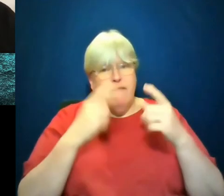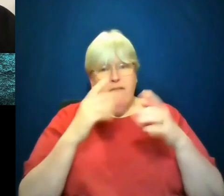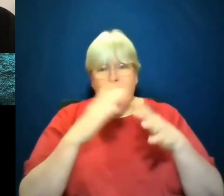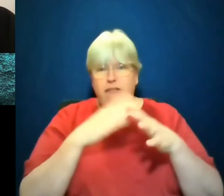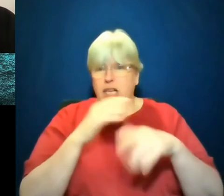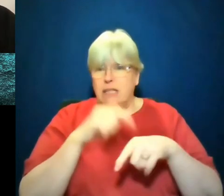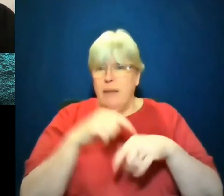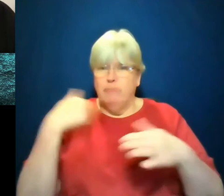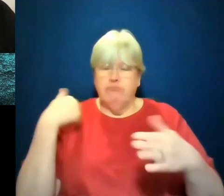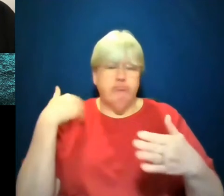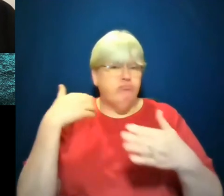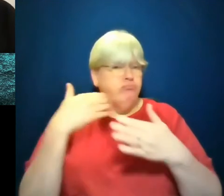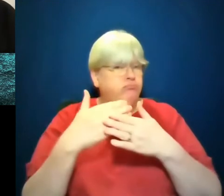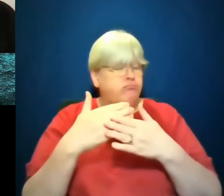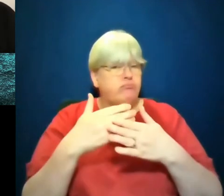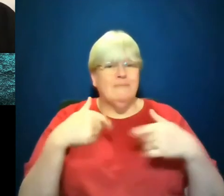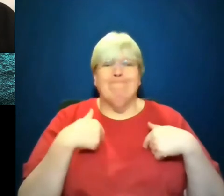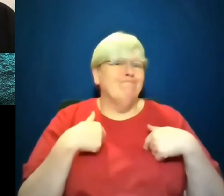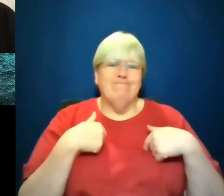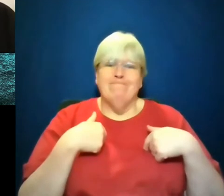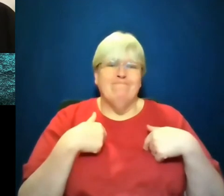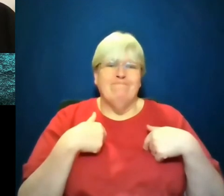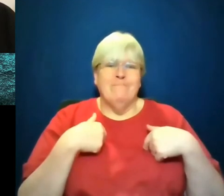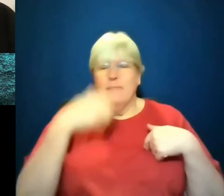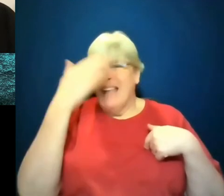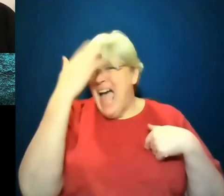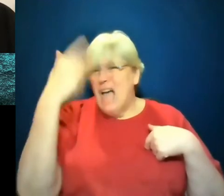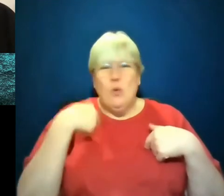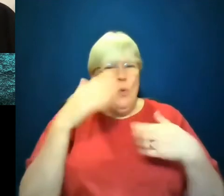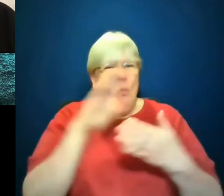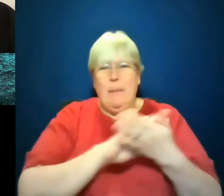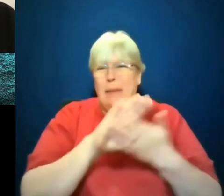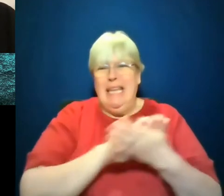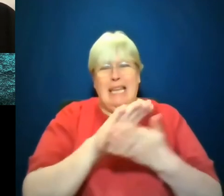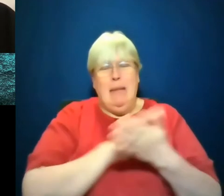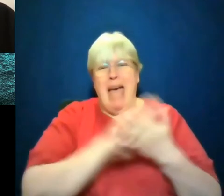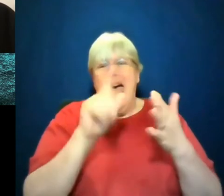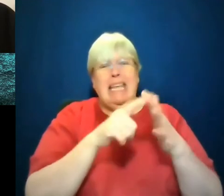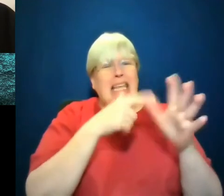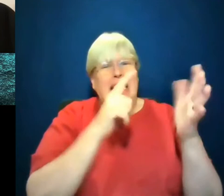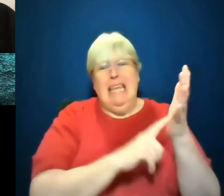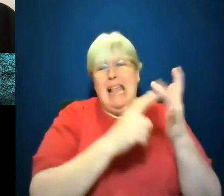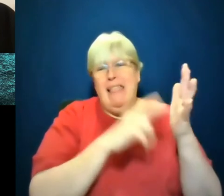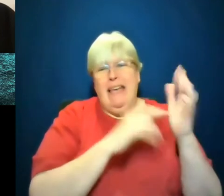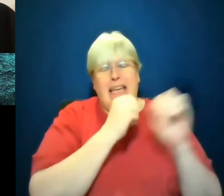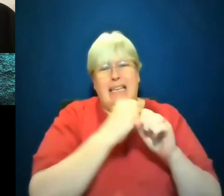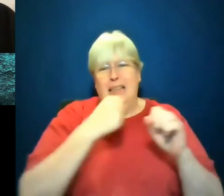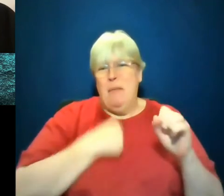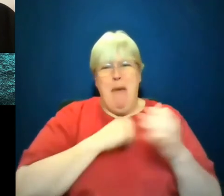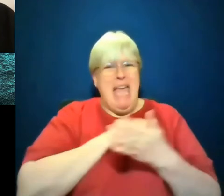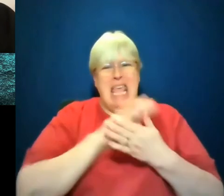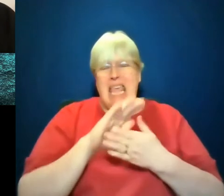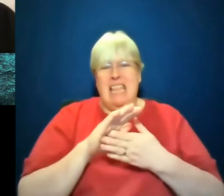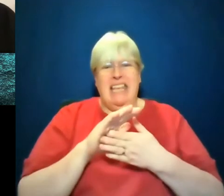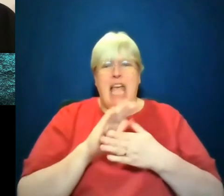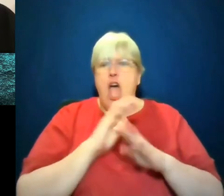I don't know what people mean by them. I'm a little suspicious about what people mean by them. My healing is